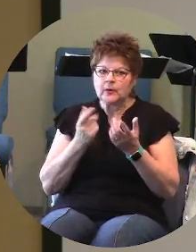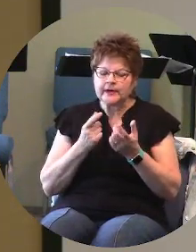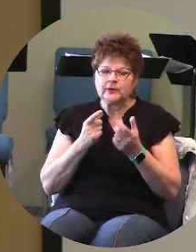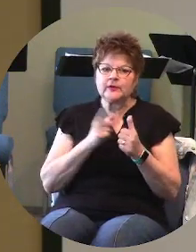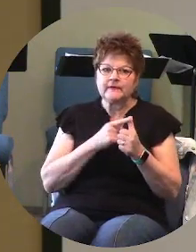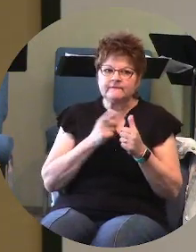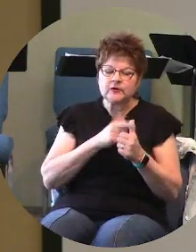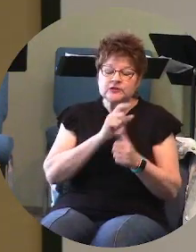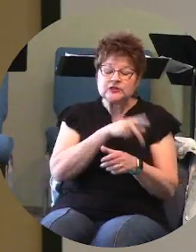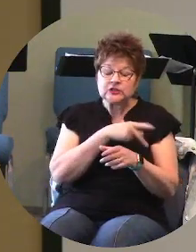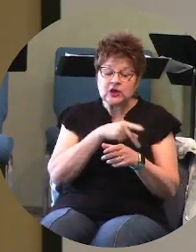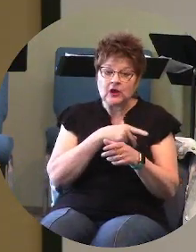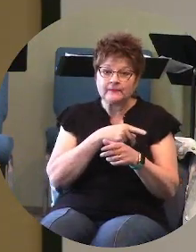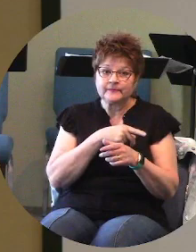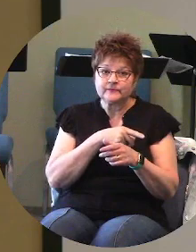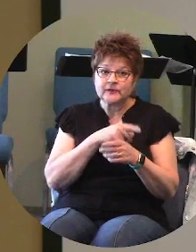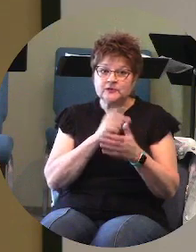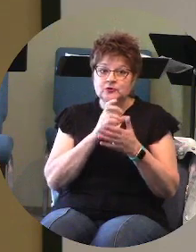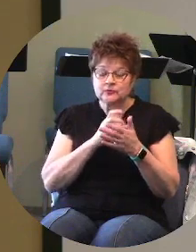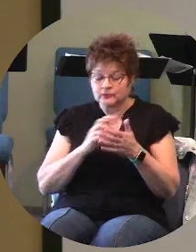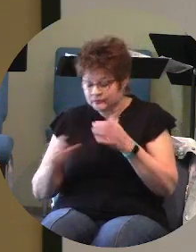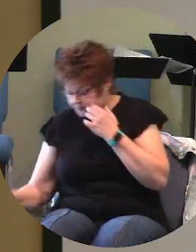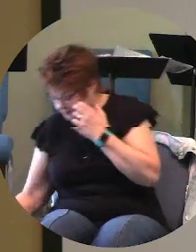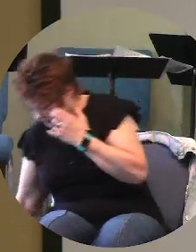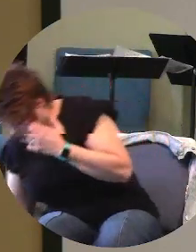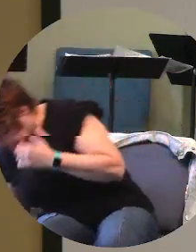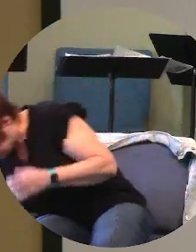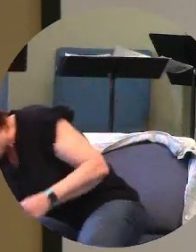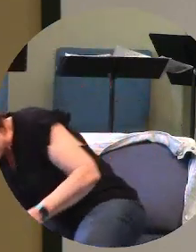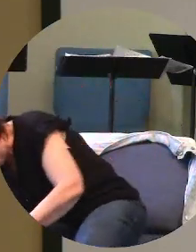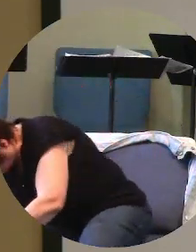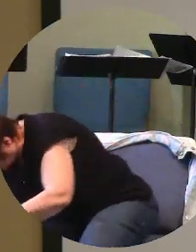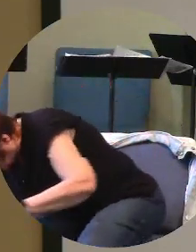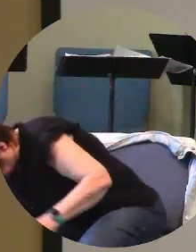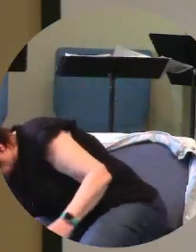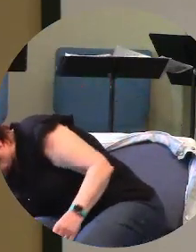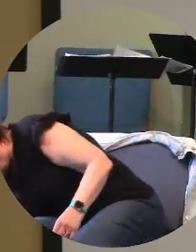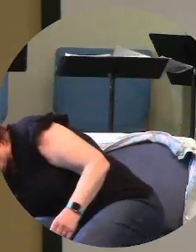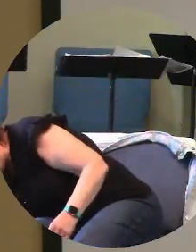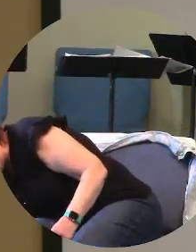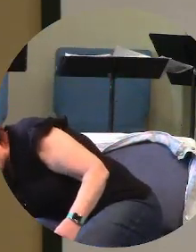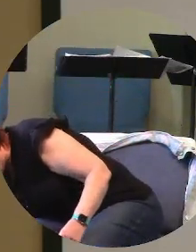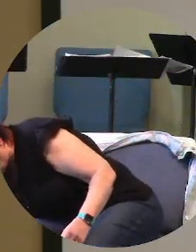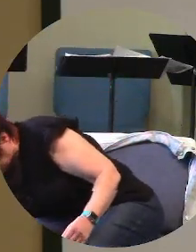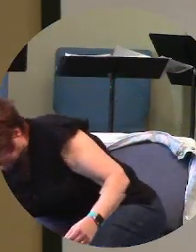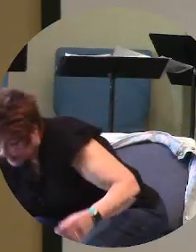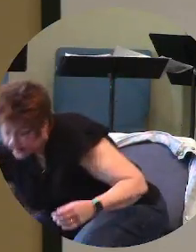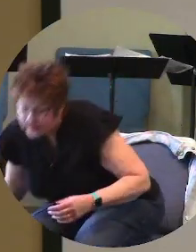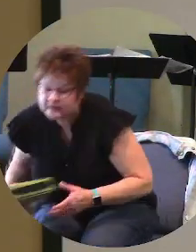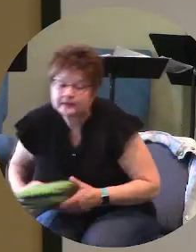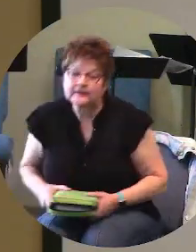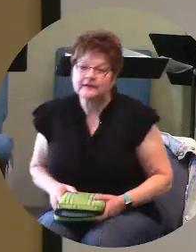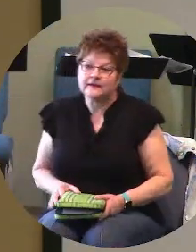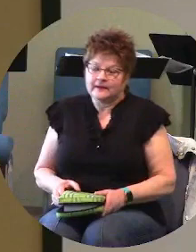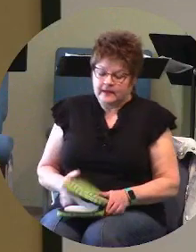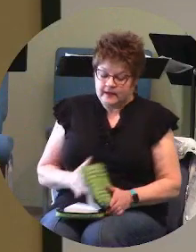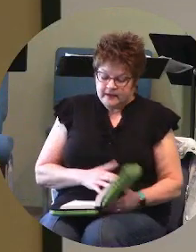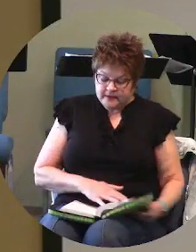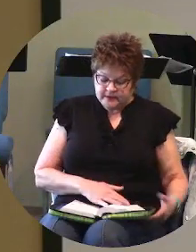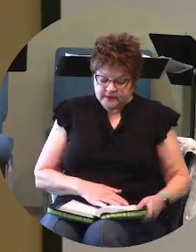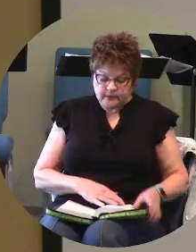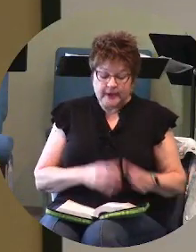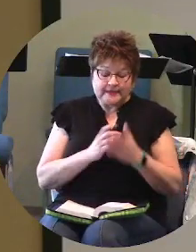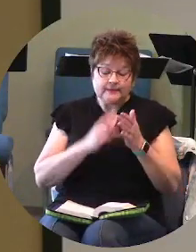so psalm one because this is the gateway to the entire rest of the of this book